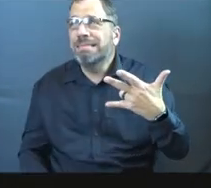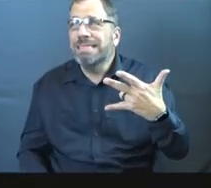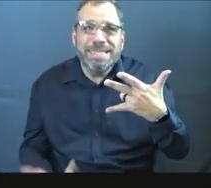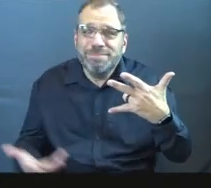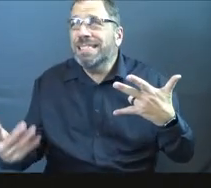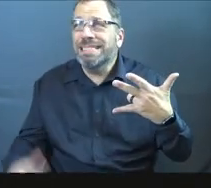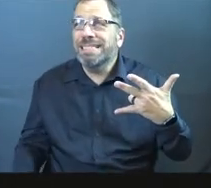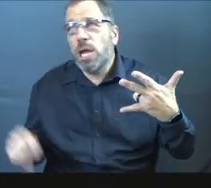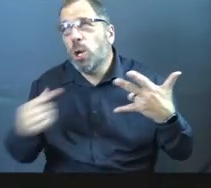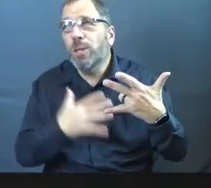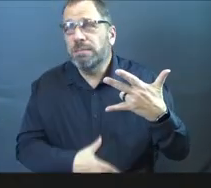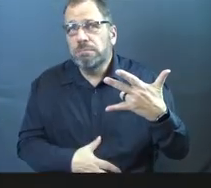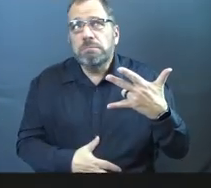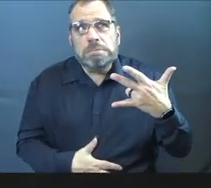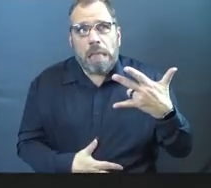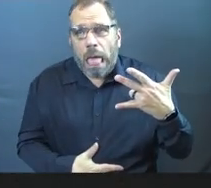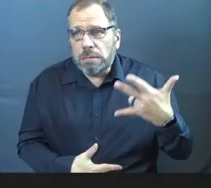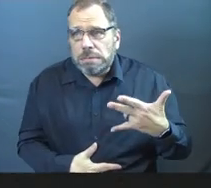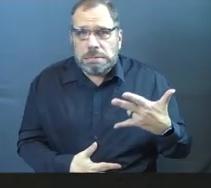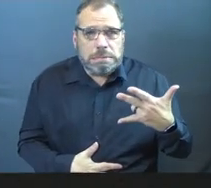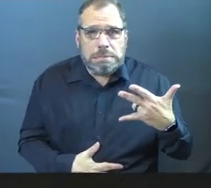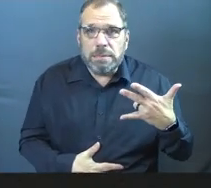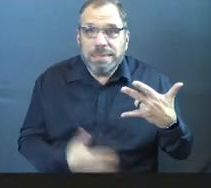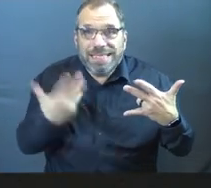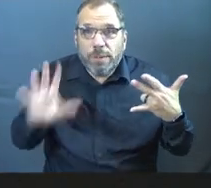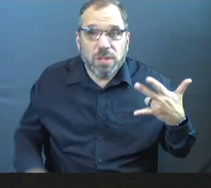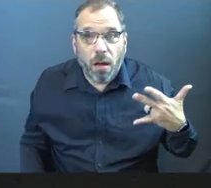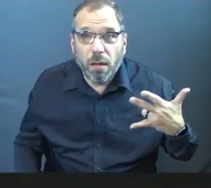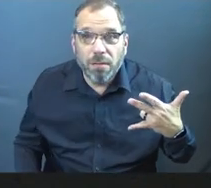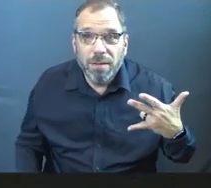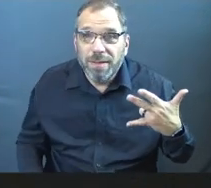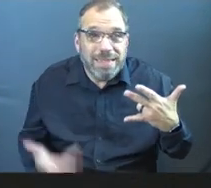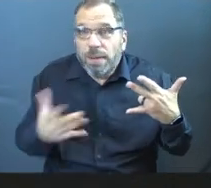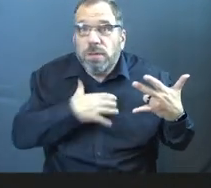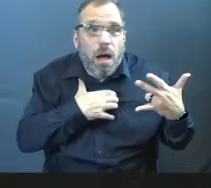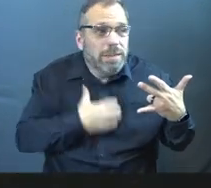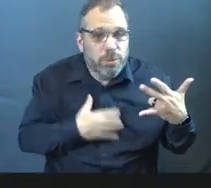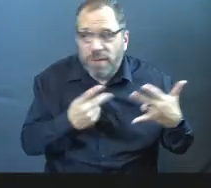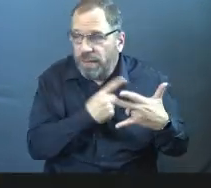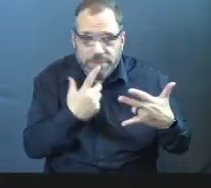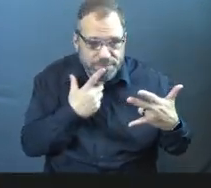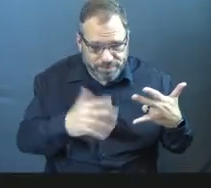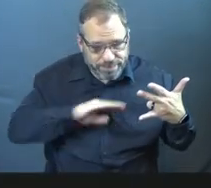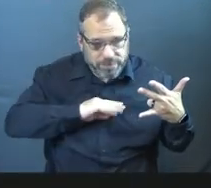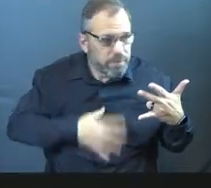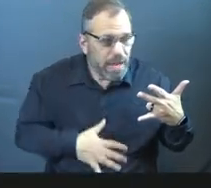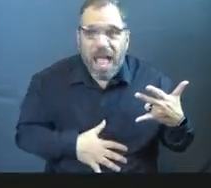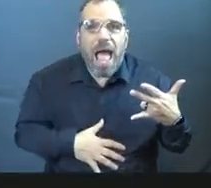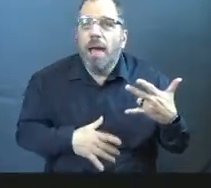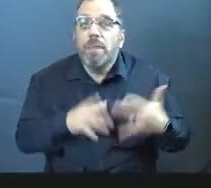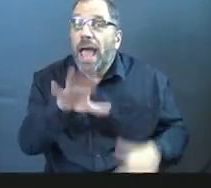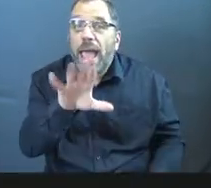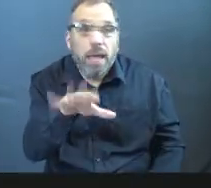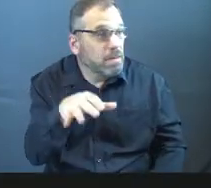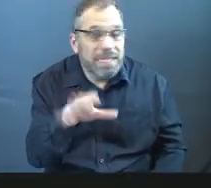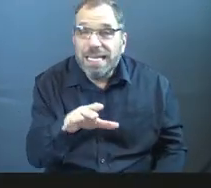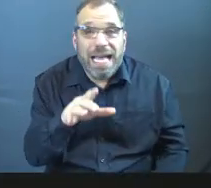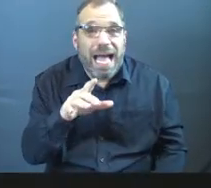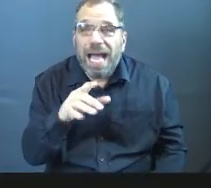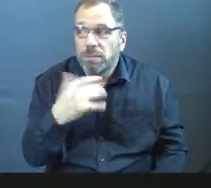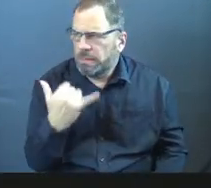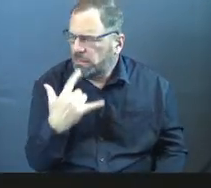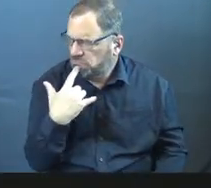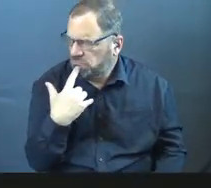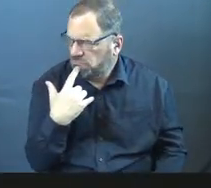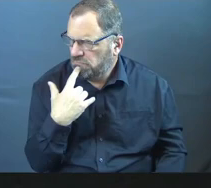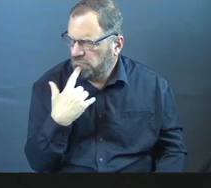I just, it hurts. And that's, that was it. It's just, ah, ah, just trying to figure out ways to make it, you know? I couldn't, I'll be honest, church, I could not even tell you